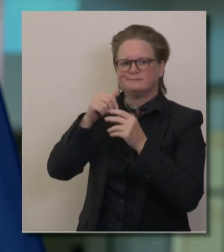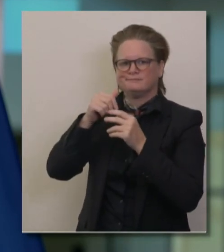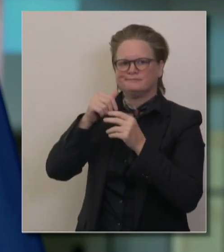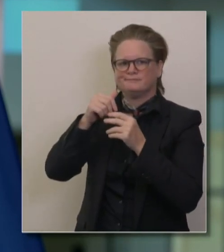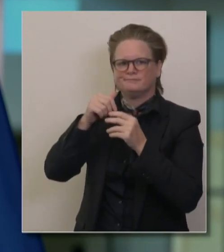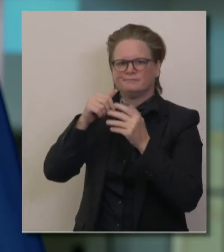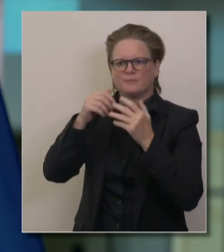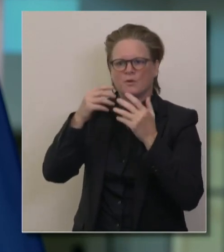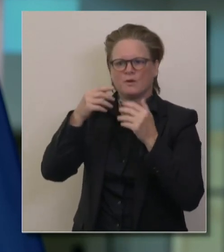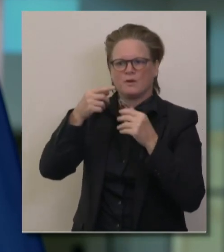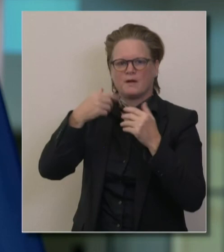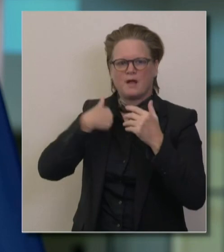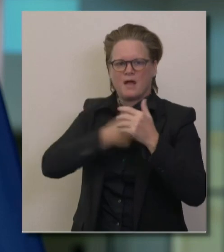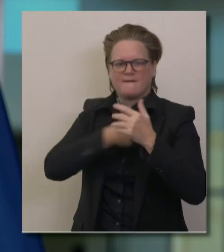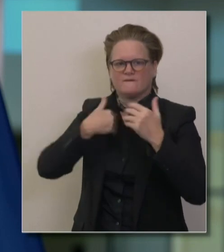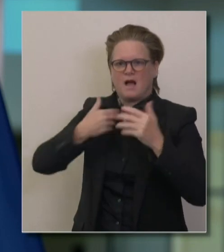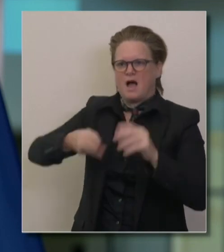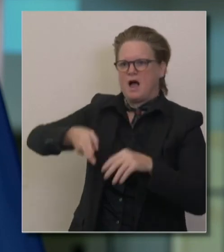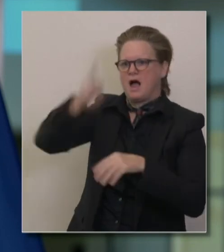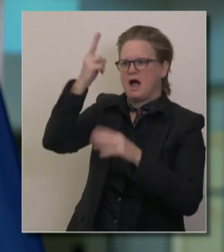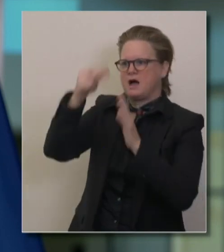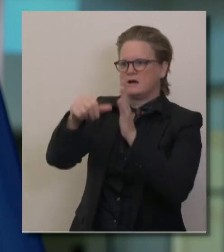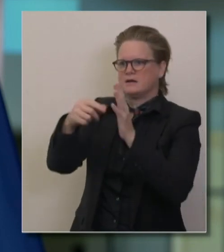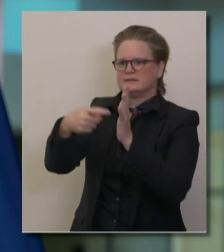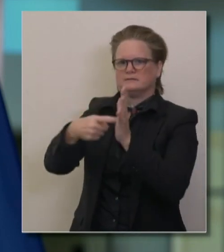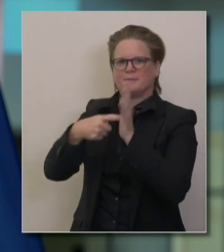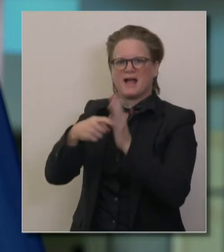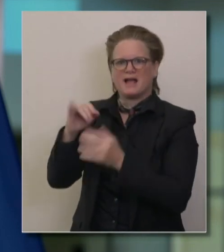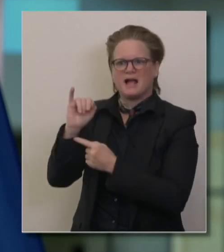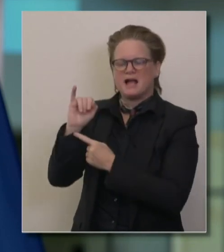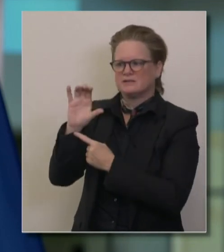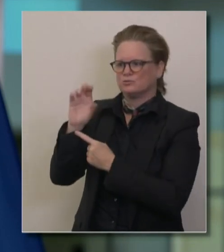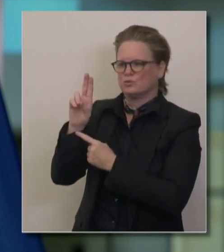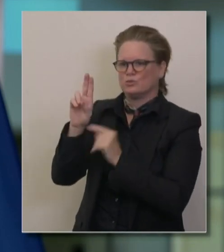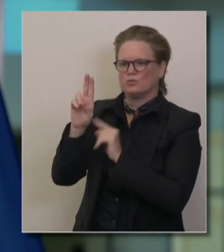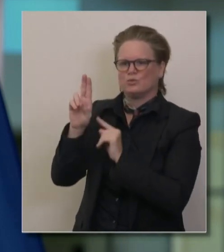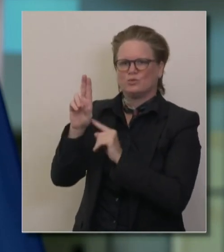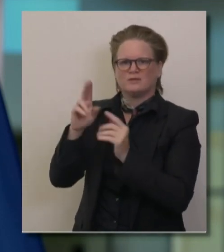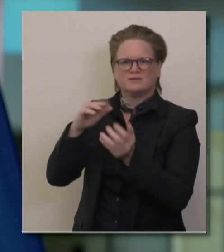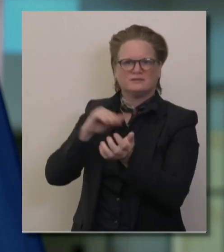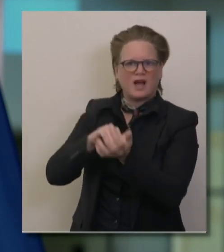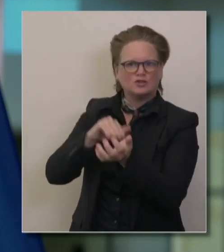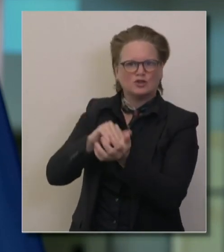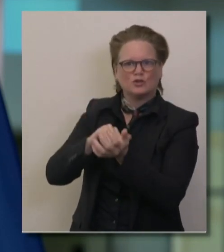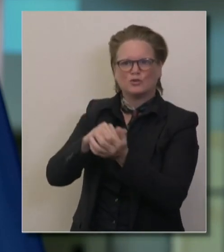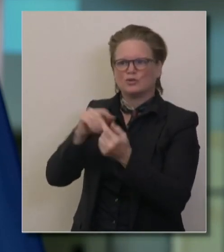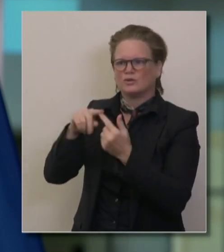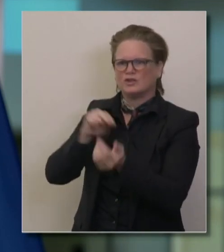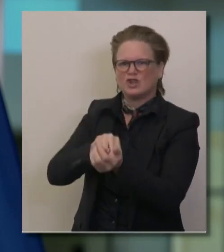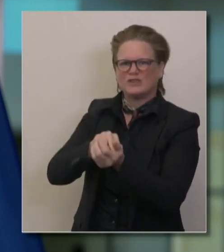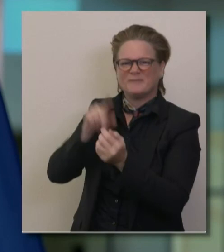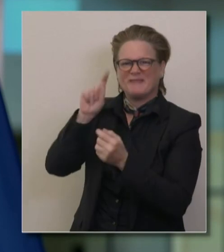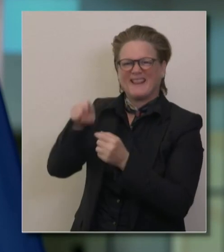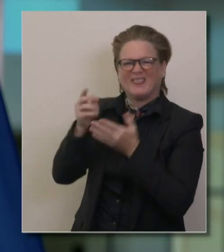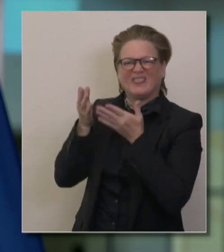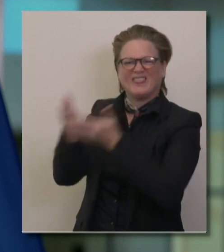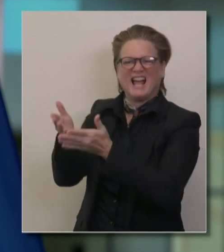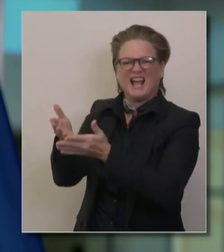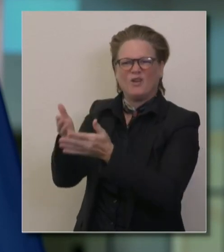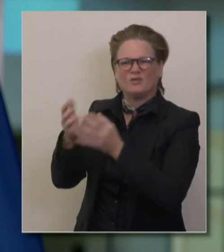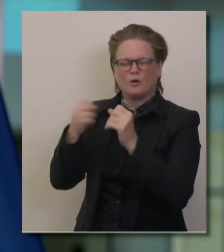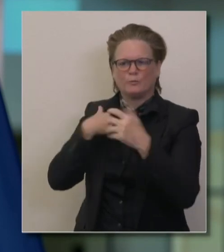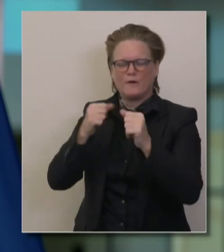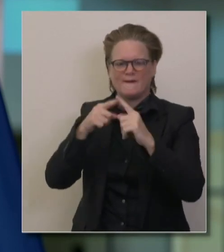here in California, but across the nation. You can only wait to put in a new heart valve or a dialysis catheter or all of these